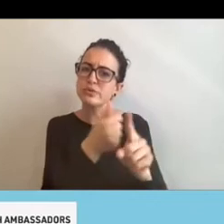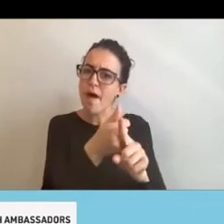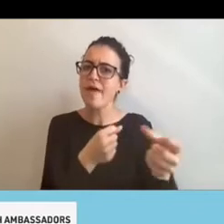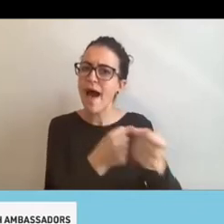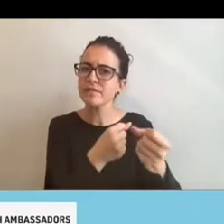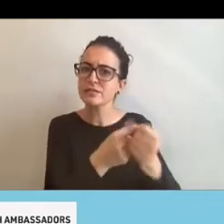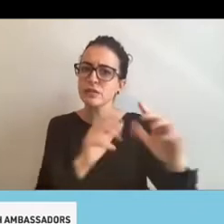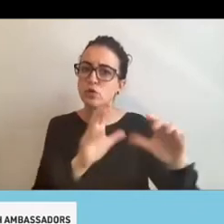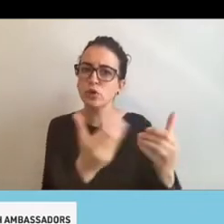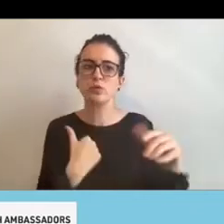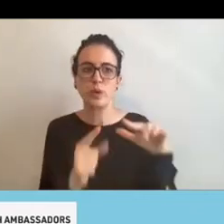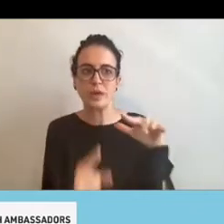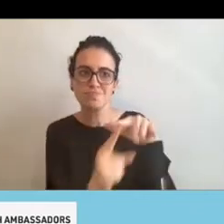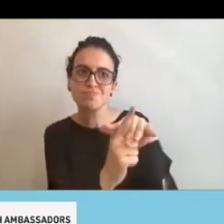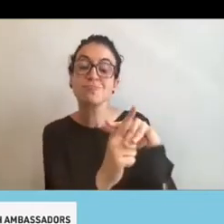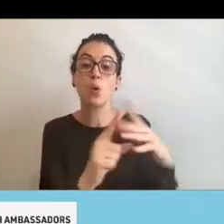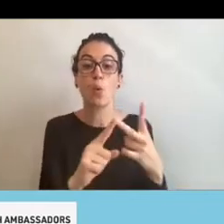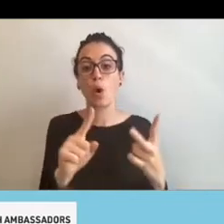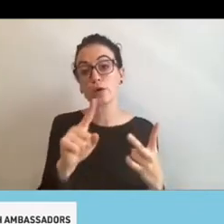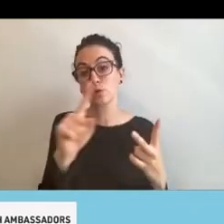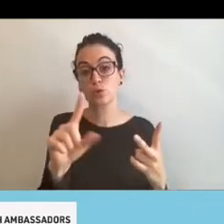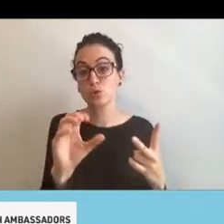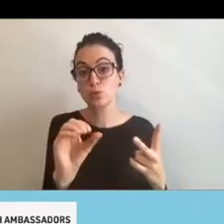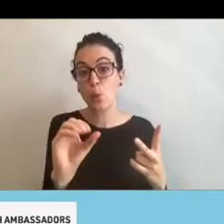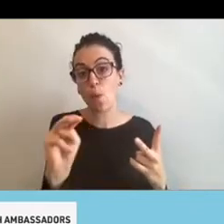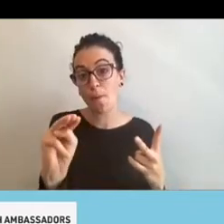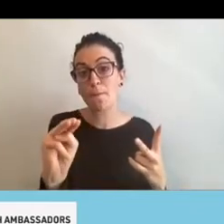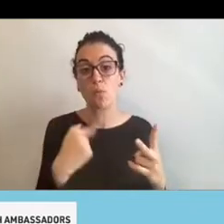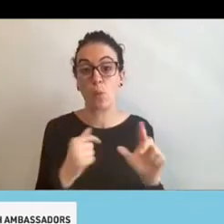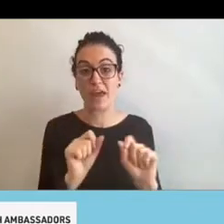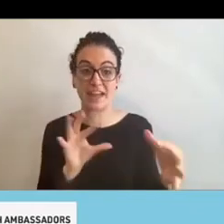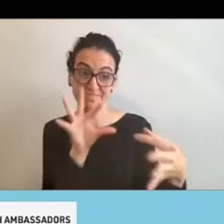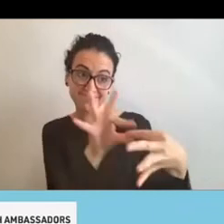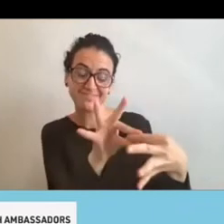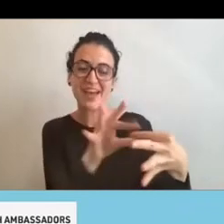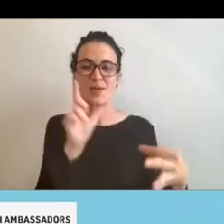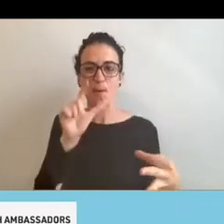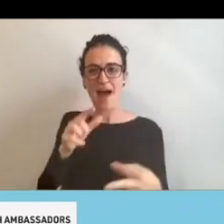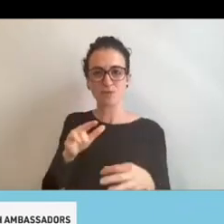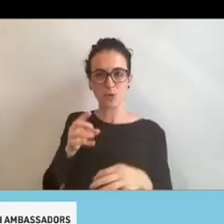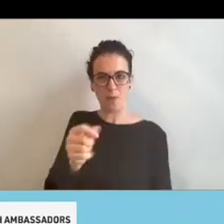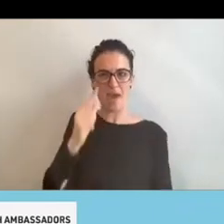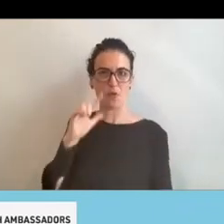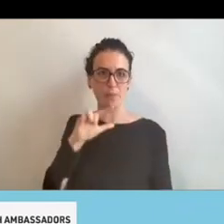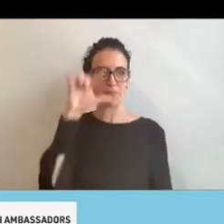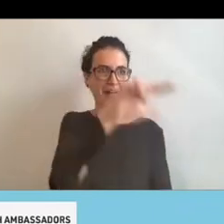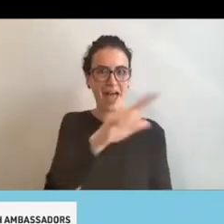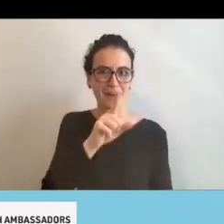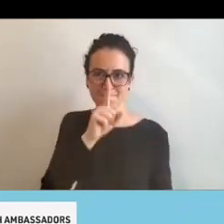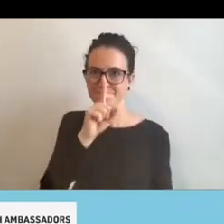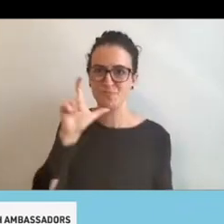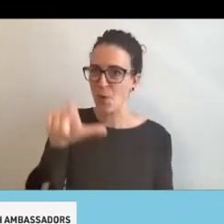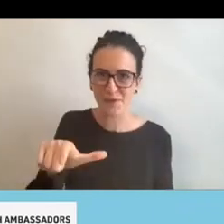And if we can't go there, Zoom there. We don't even need a plane ticket. And I just think that having this